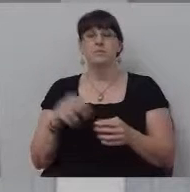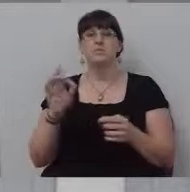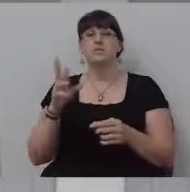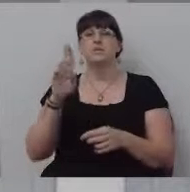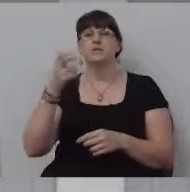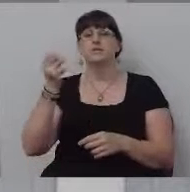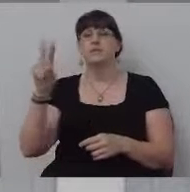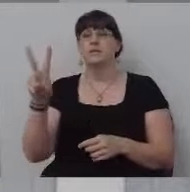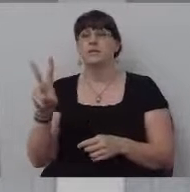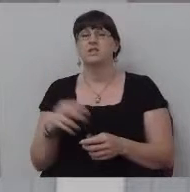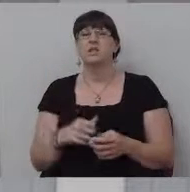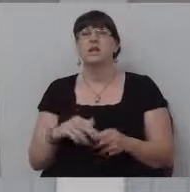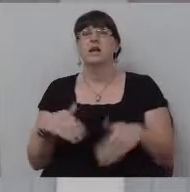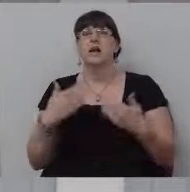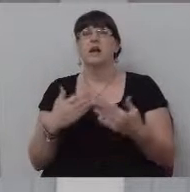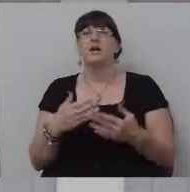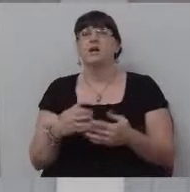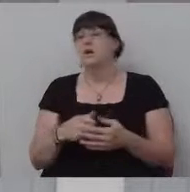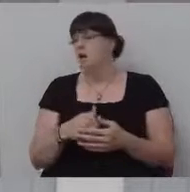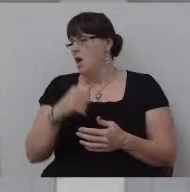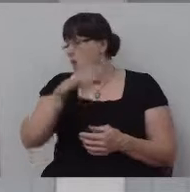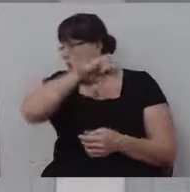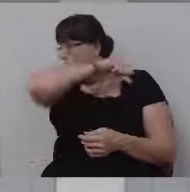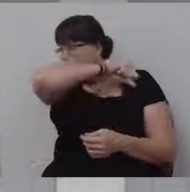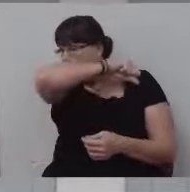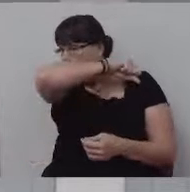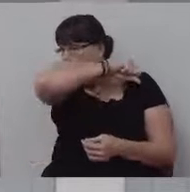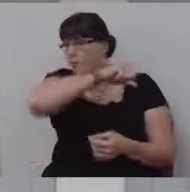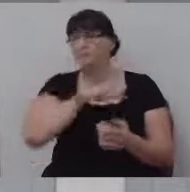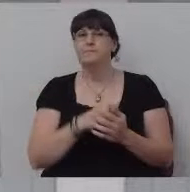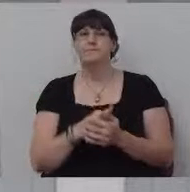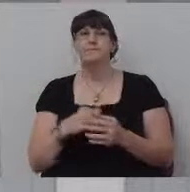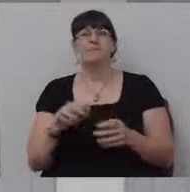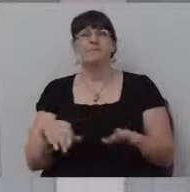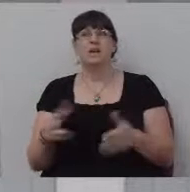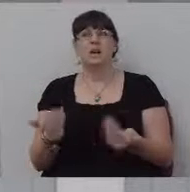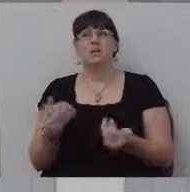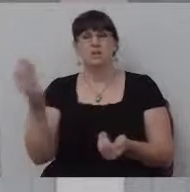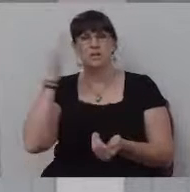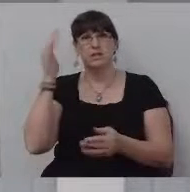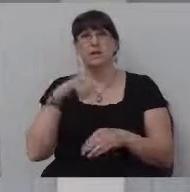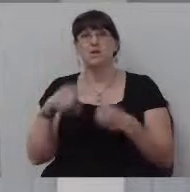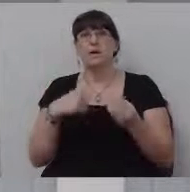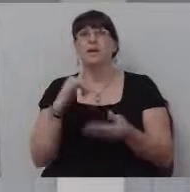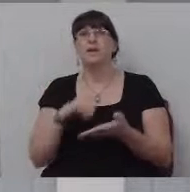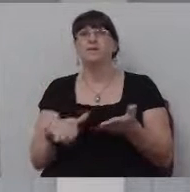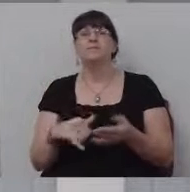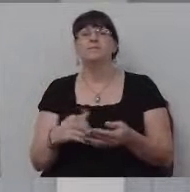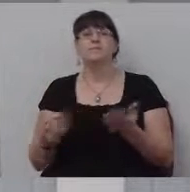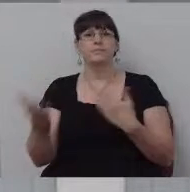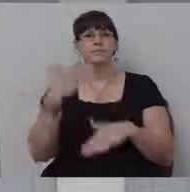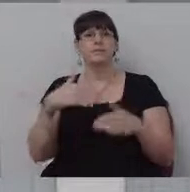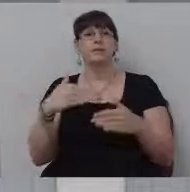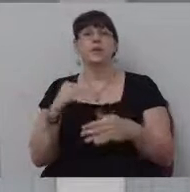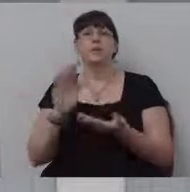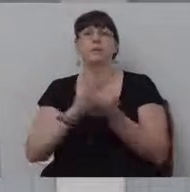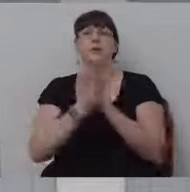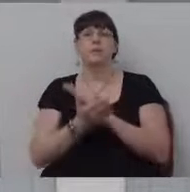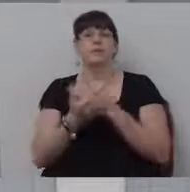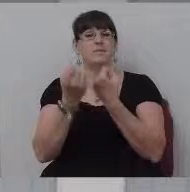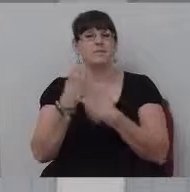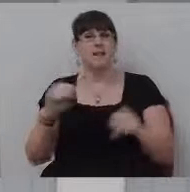is the Catholic Church, and he says, I just want to go find out about that. And so he came and got saved, and